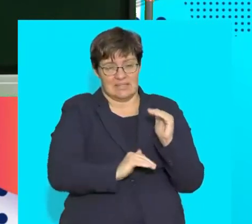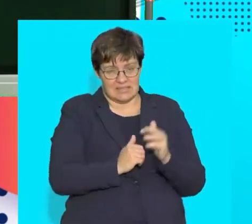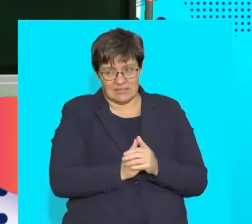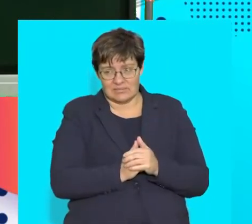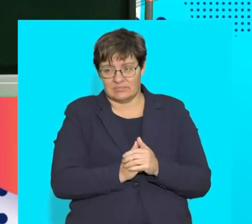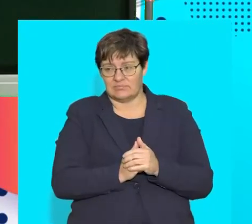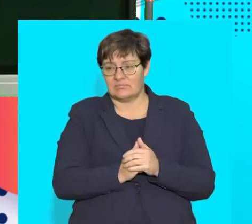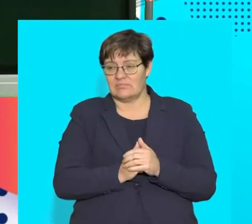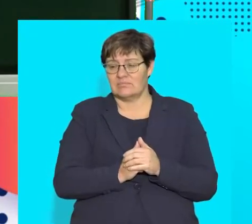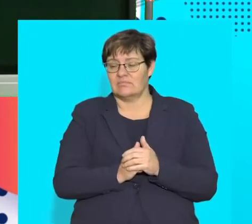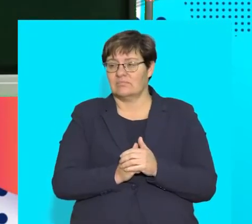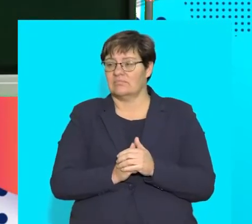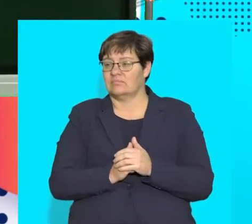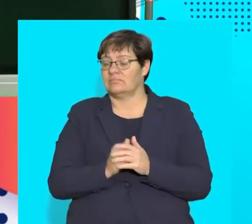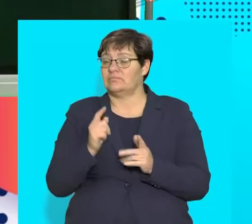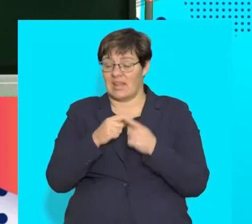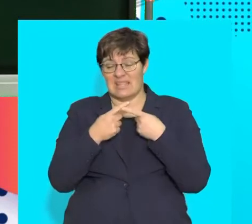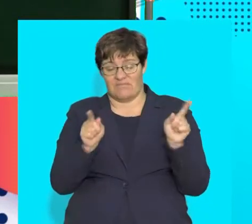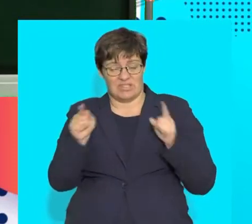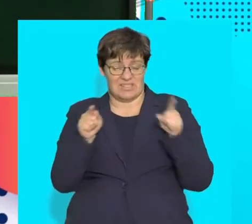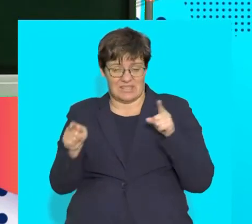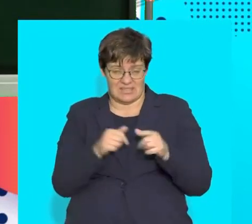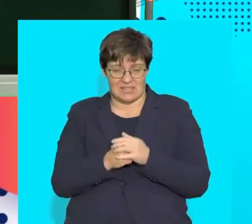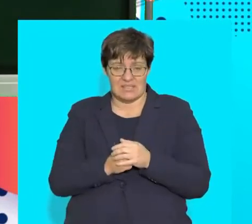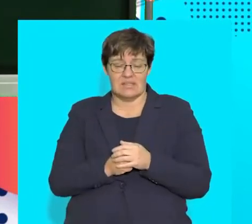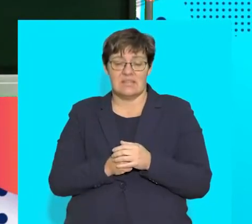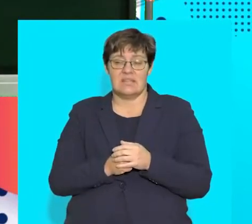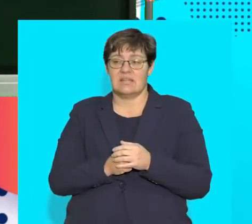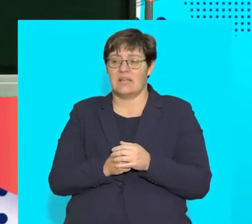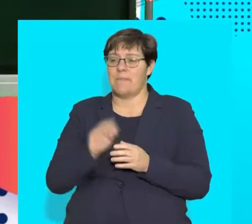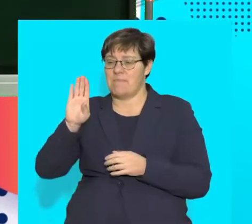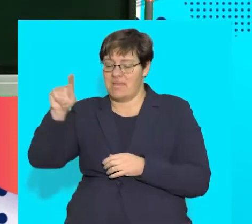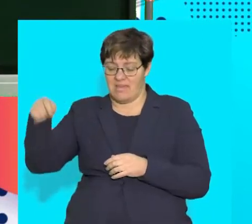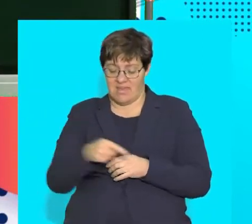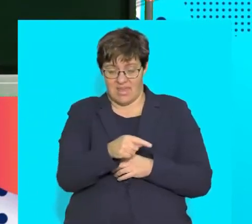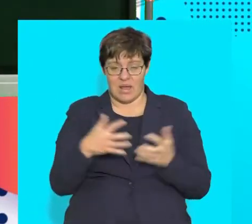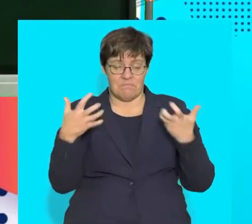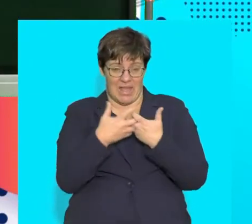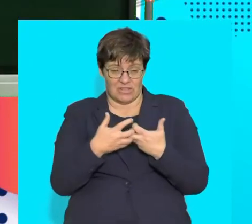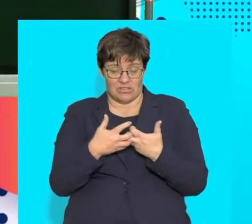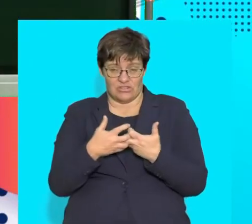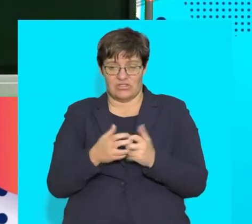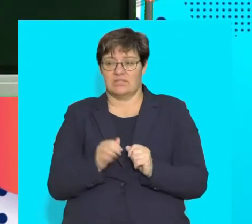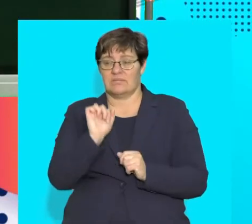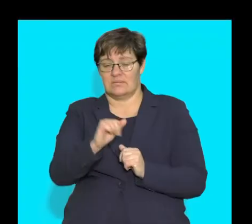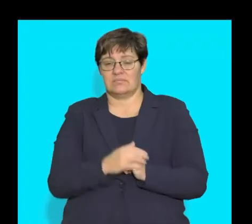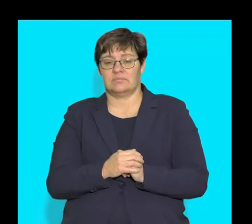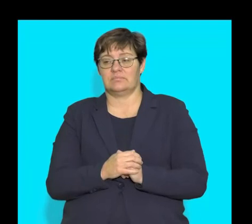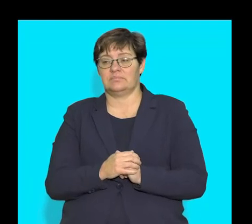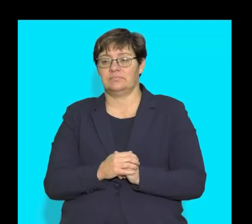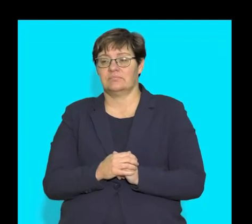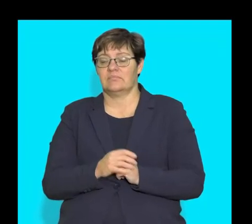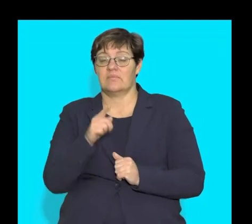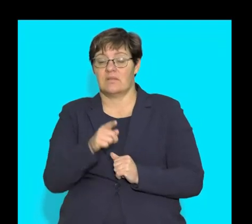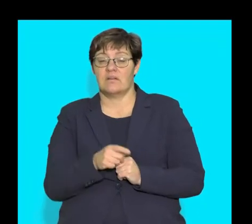the meat that is being consumed. So distinctly different is skull B, which is clearly of the